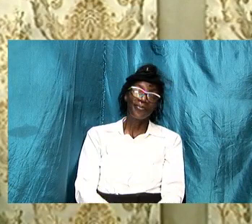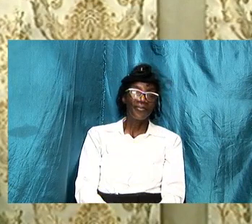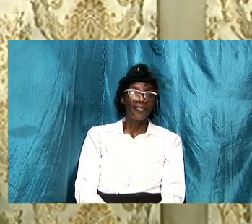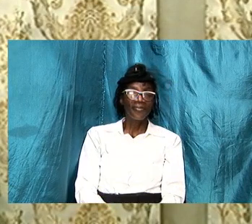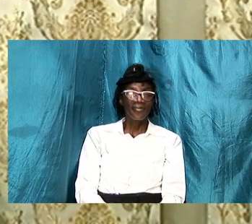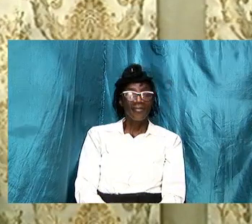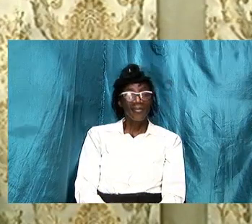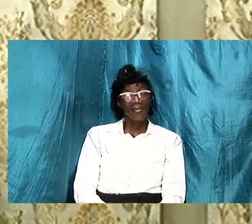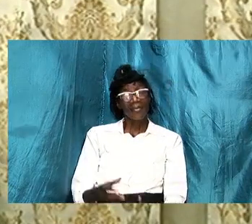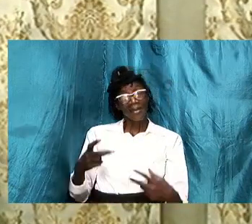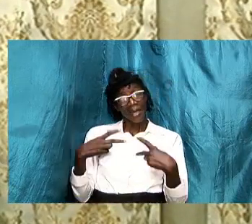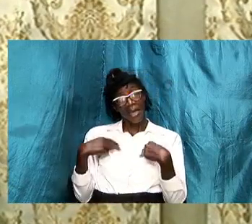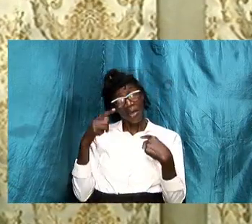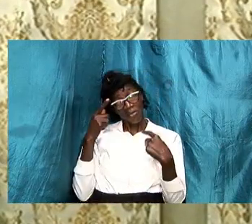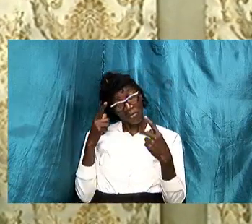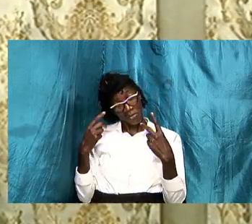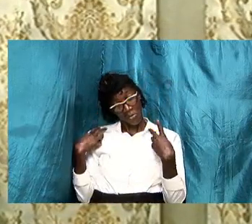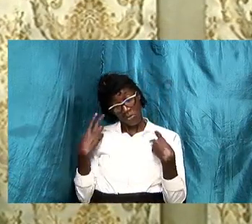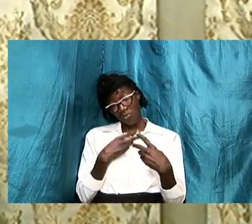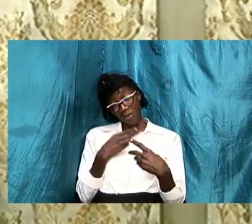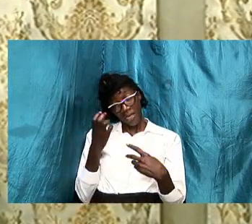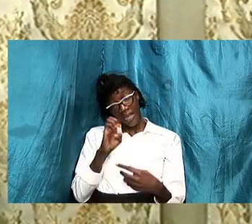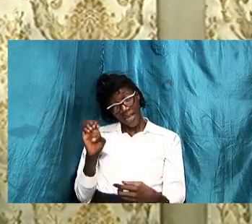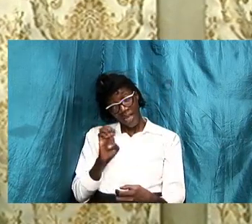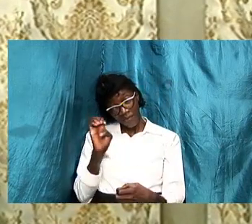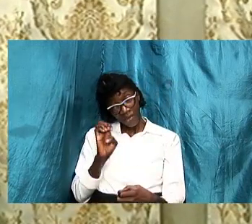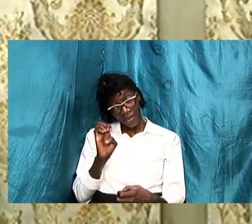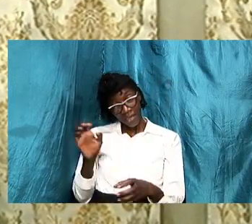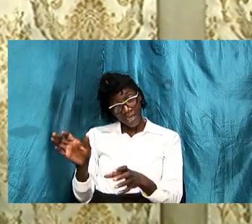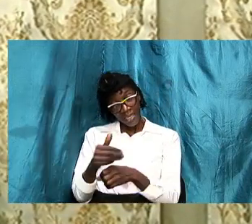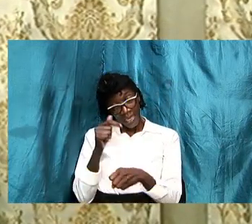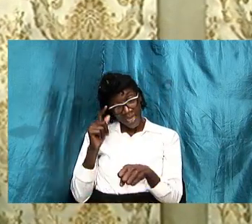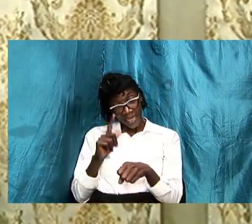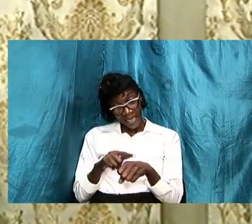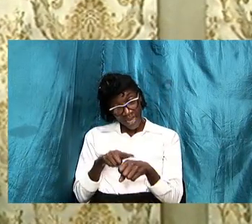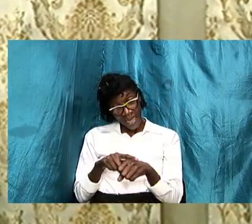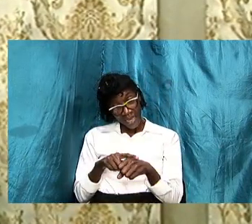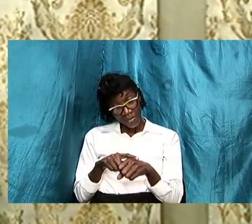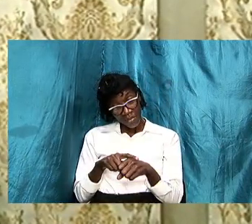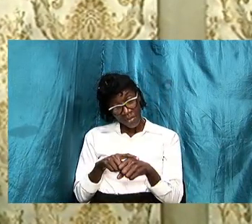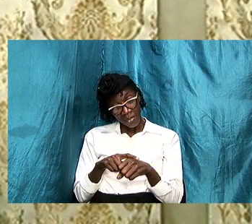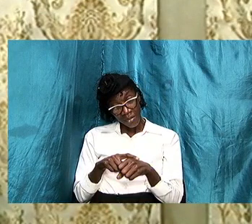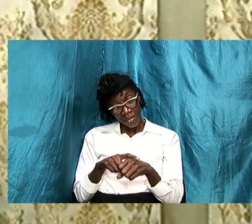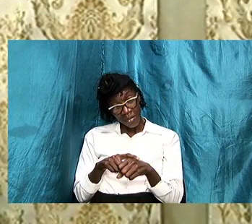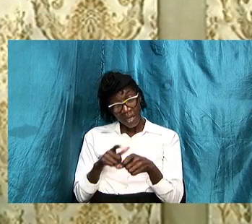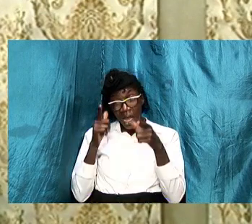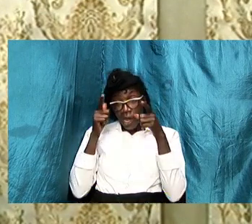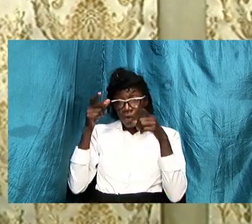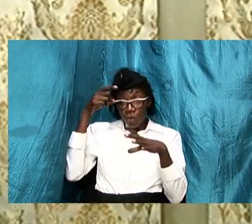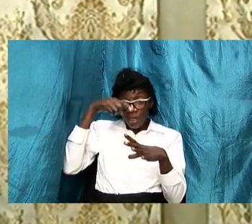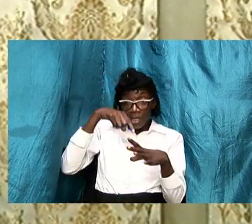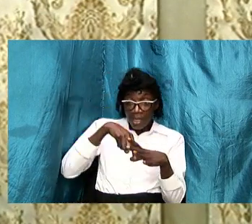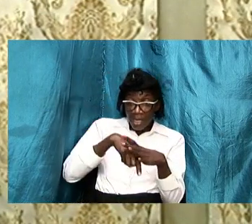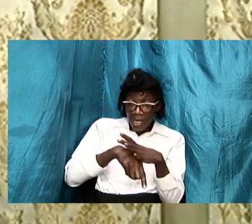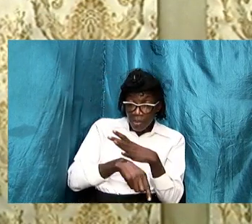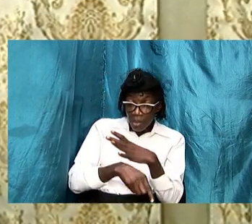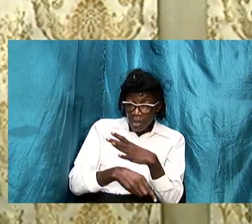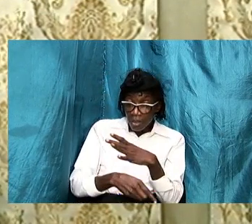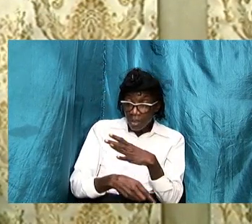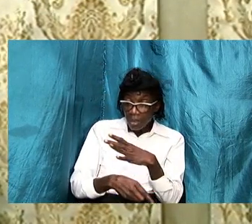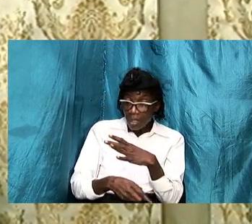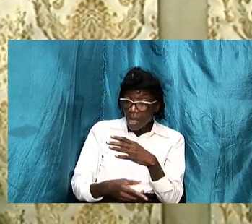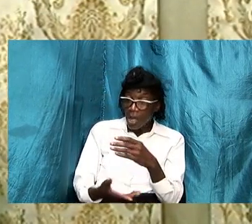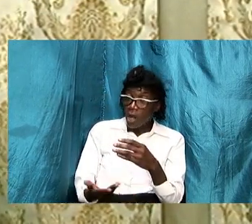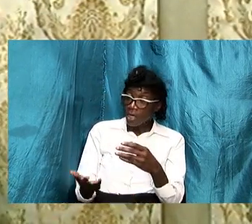have we ever take the time out and look deeply at the things that were requested